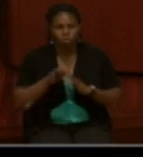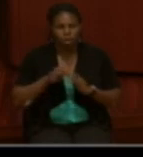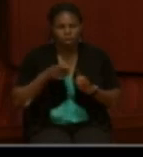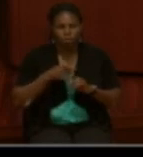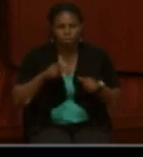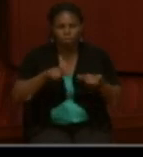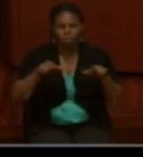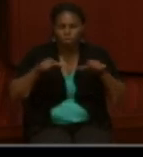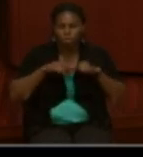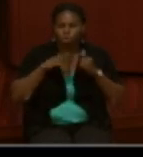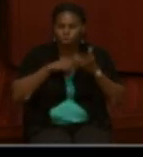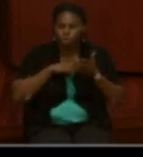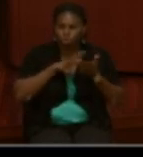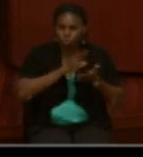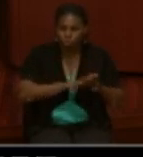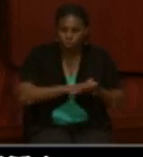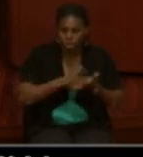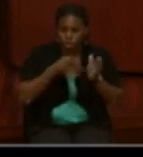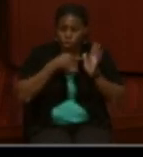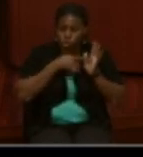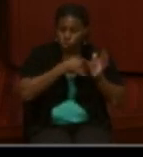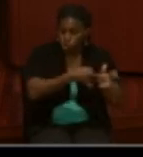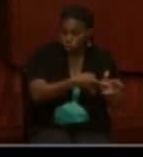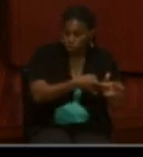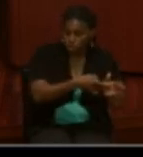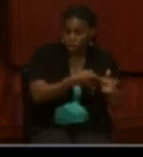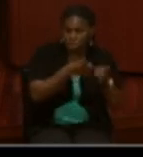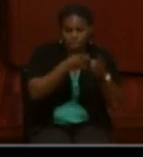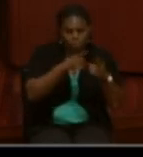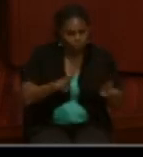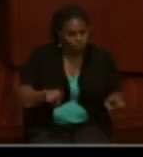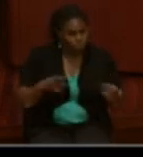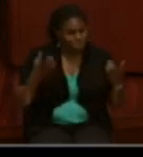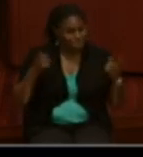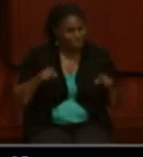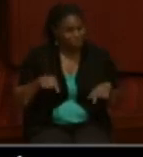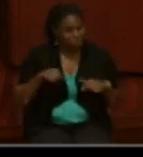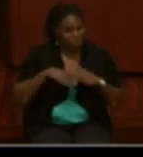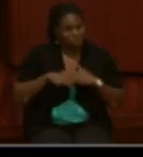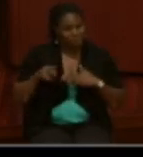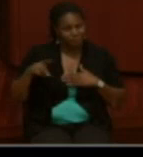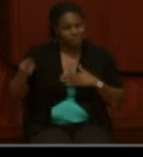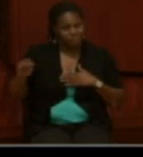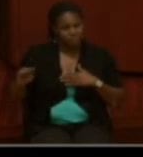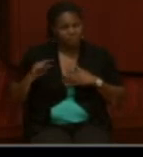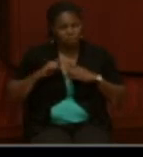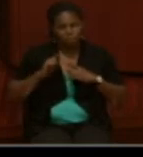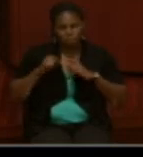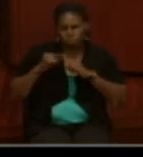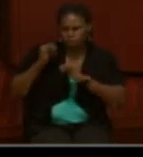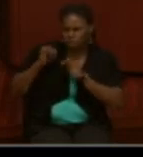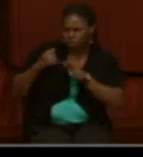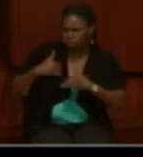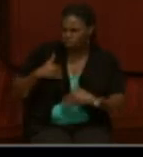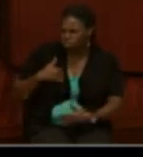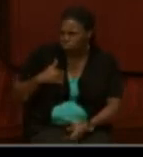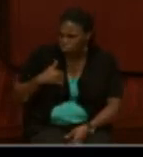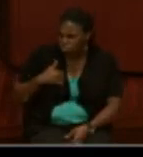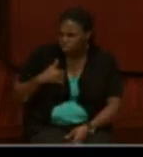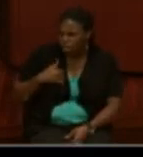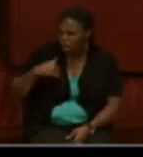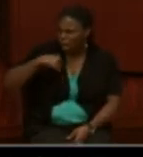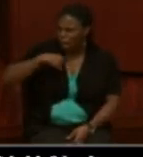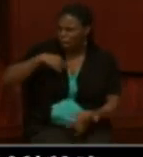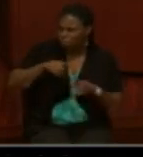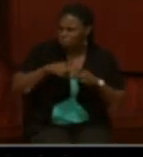records, he found records showing that the divorce was filed in Philadelphia. But when he interviewed her, she had no idea that she was divorced